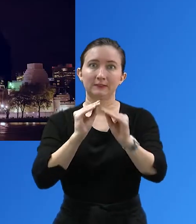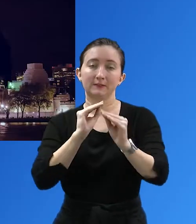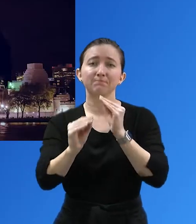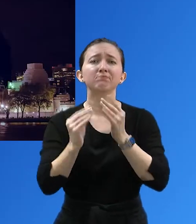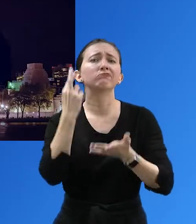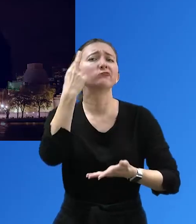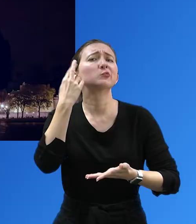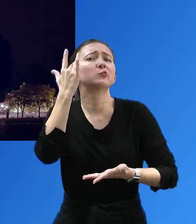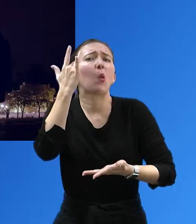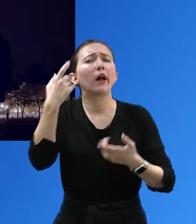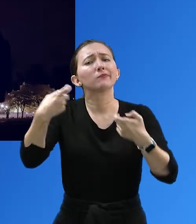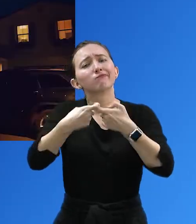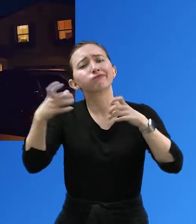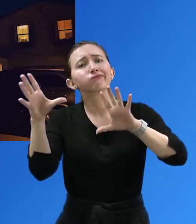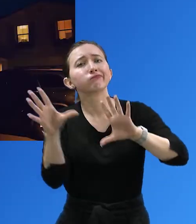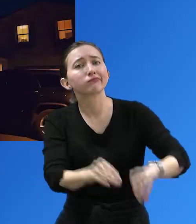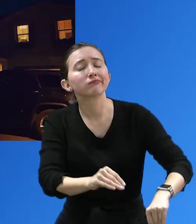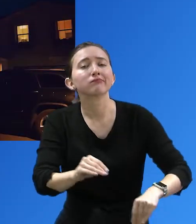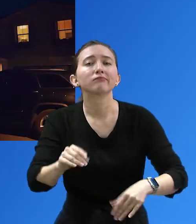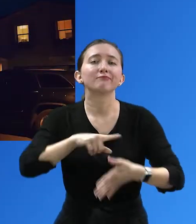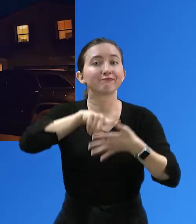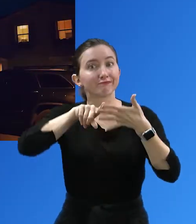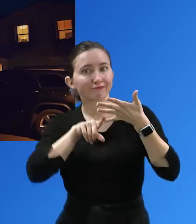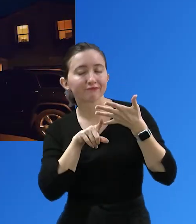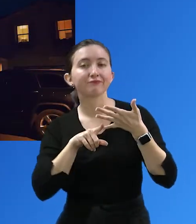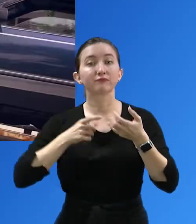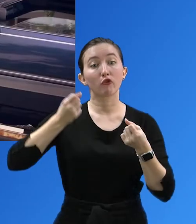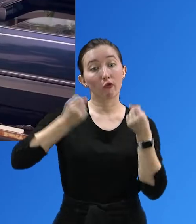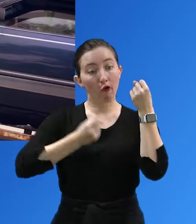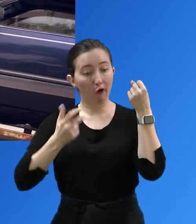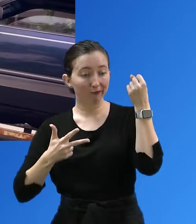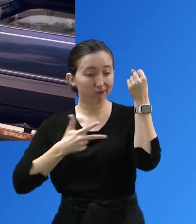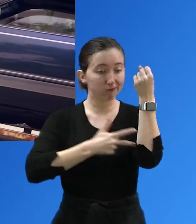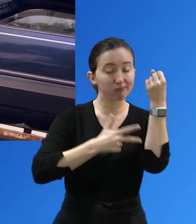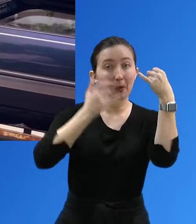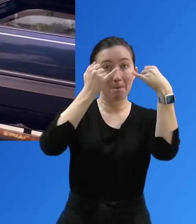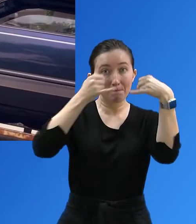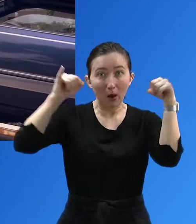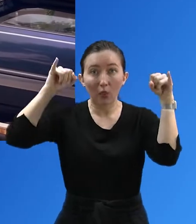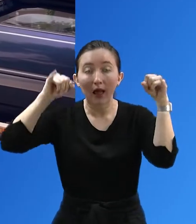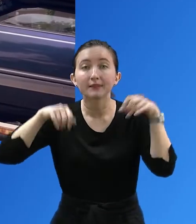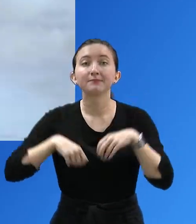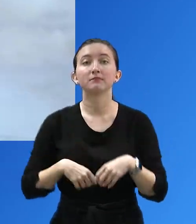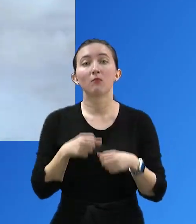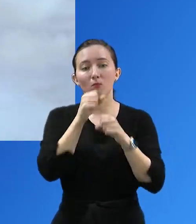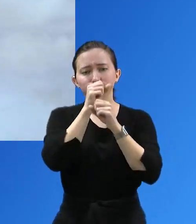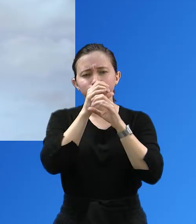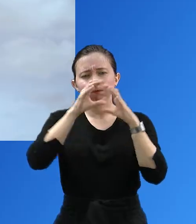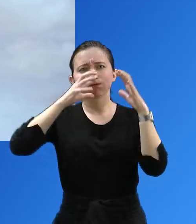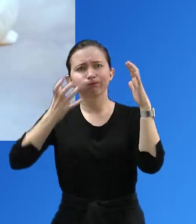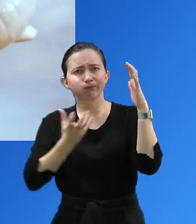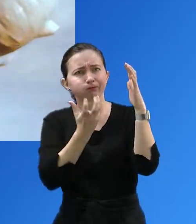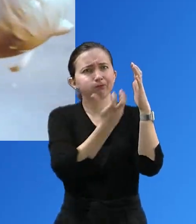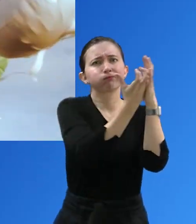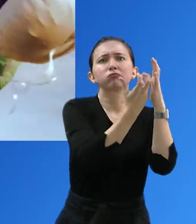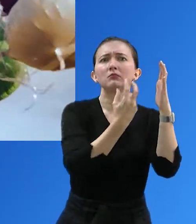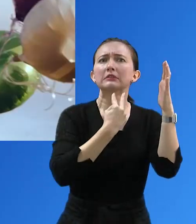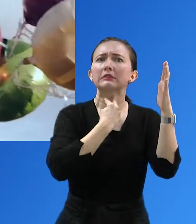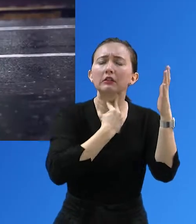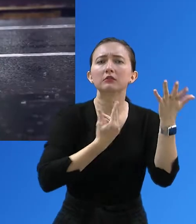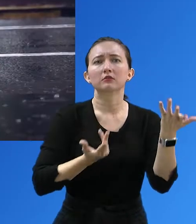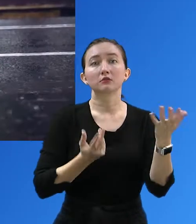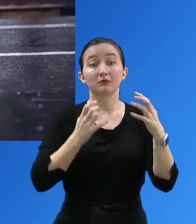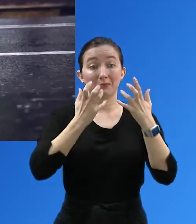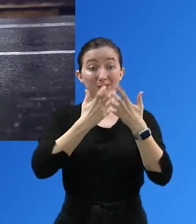A variety of things can wreak havoc on our system, such as a car crashing into a power pole, a mylar balloon stuck in a power line,